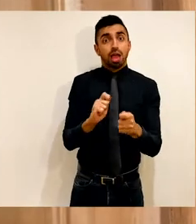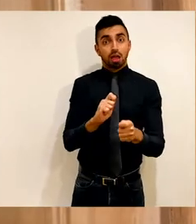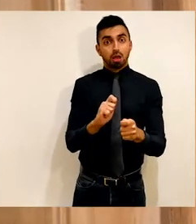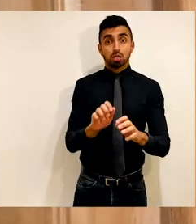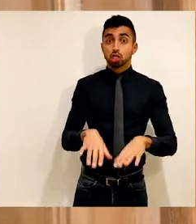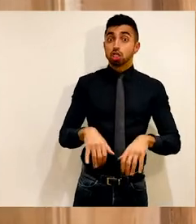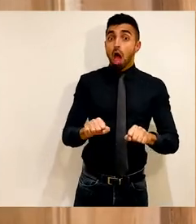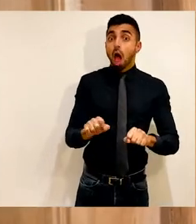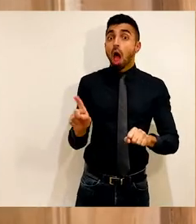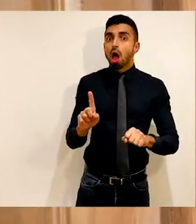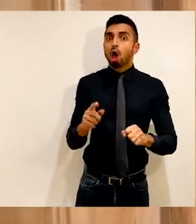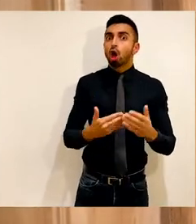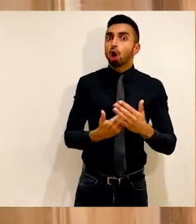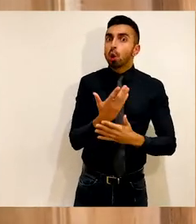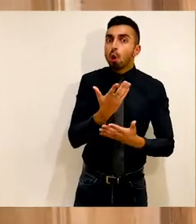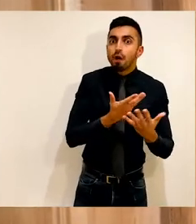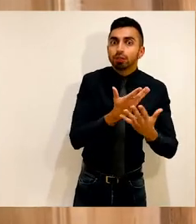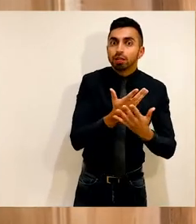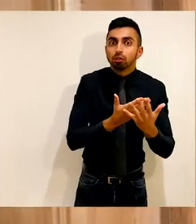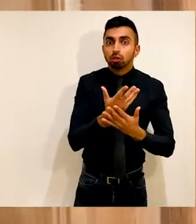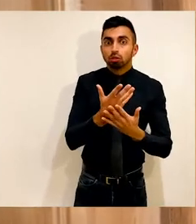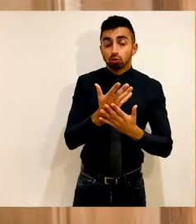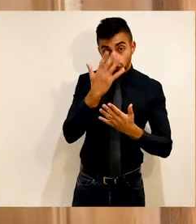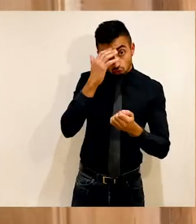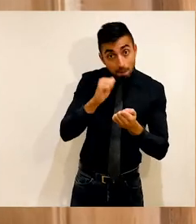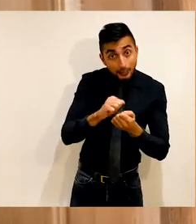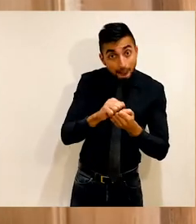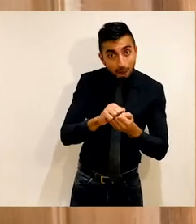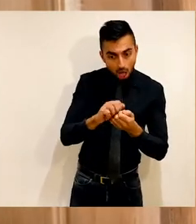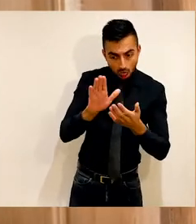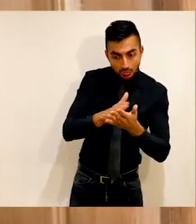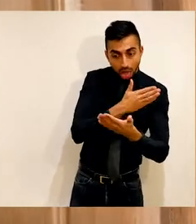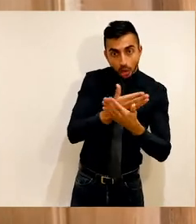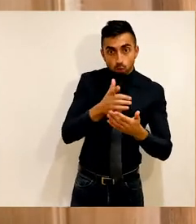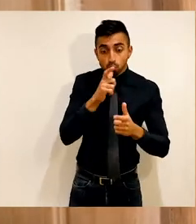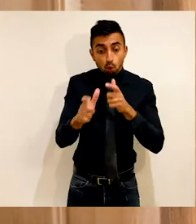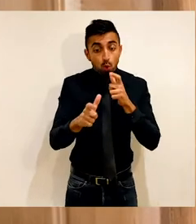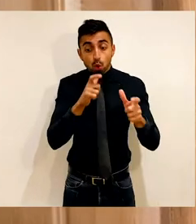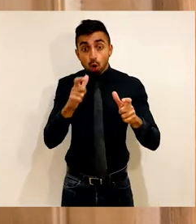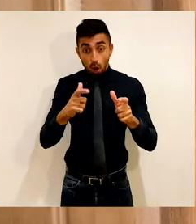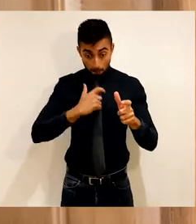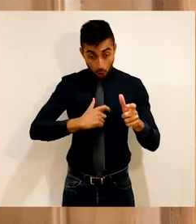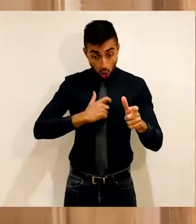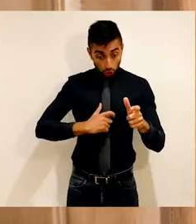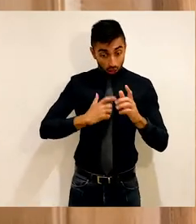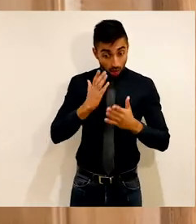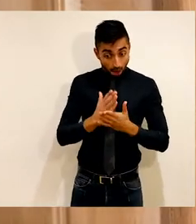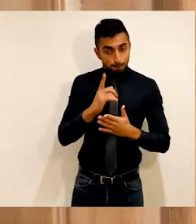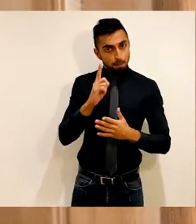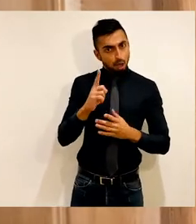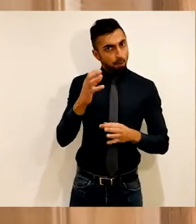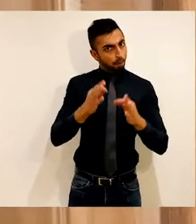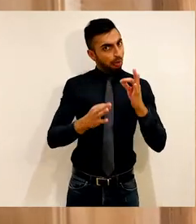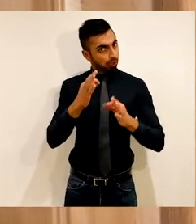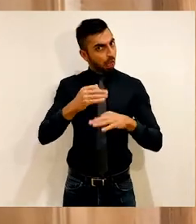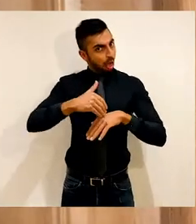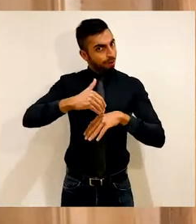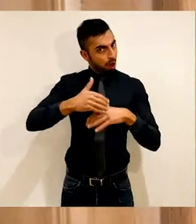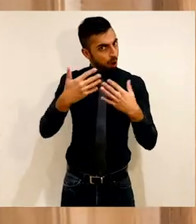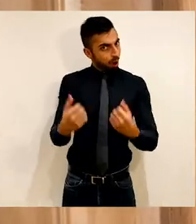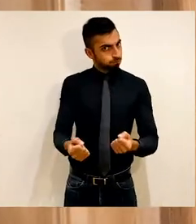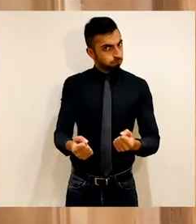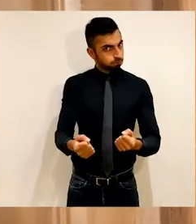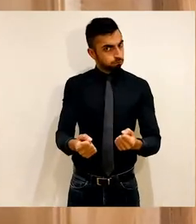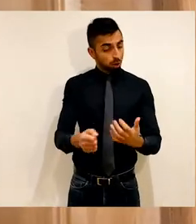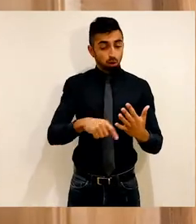to instigate conversations. Remembering that language is personal and political. To build your